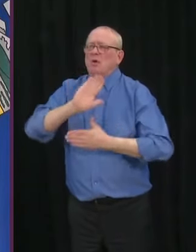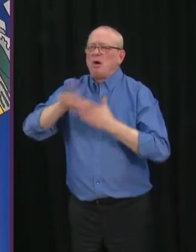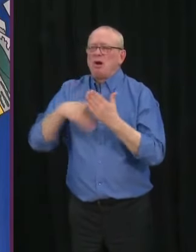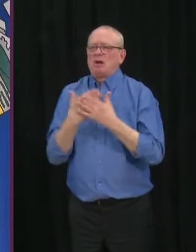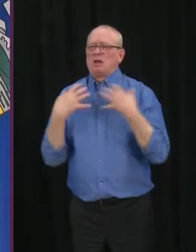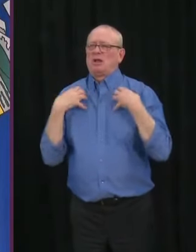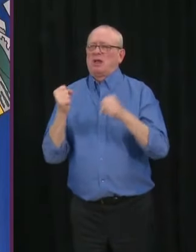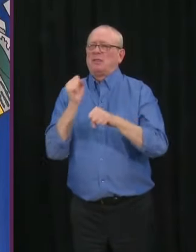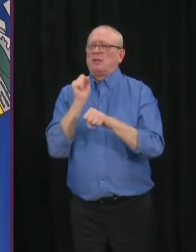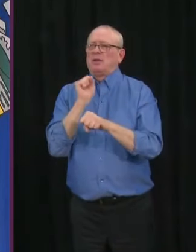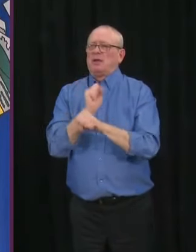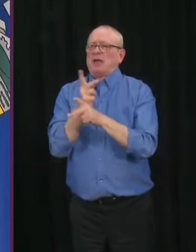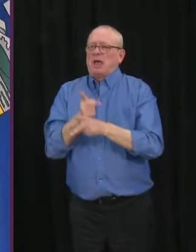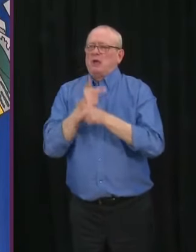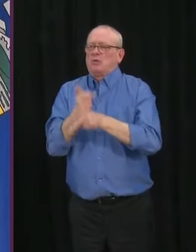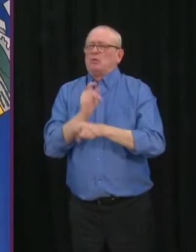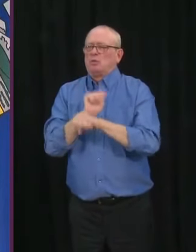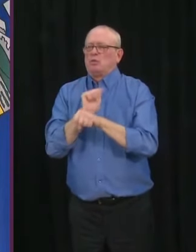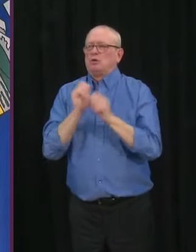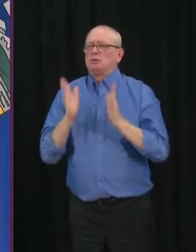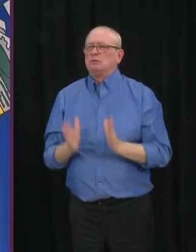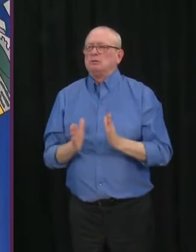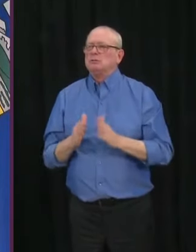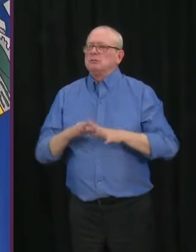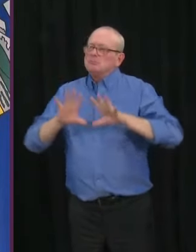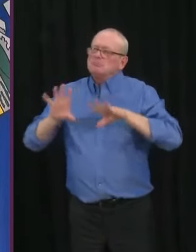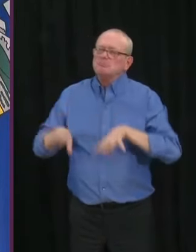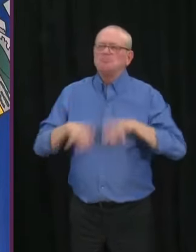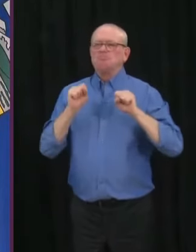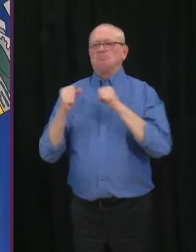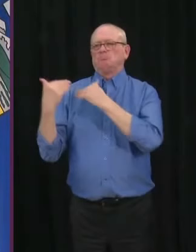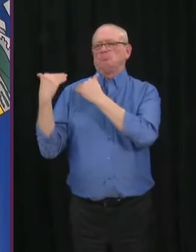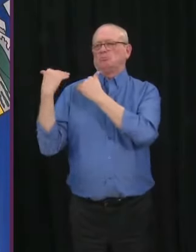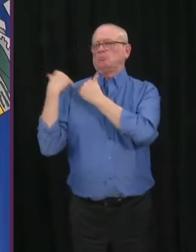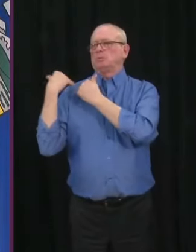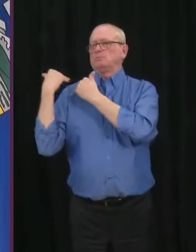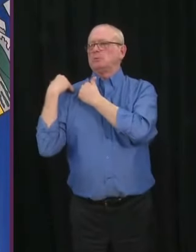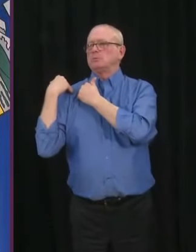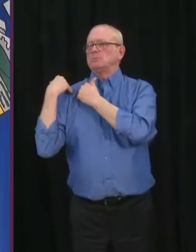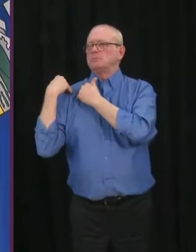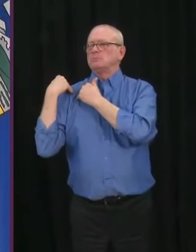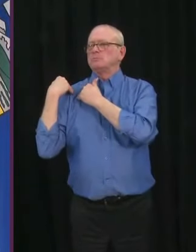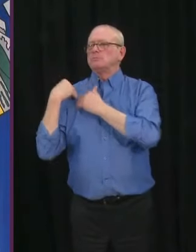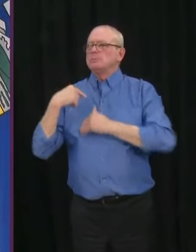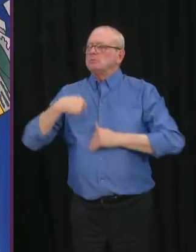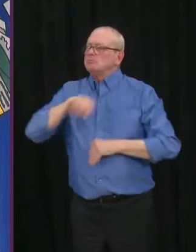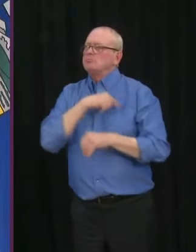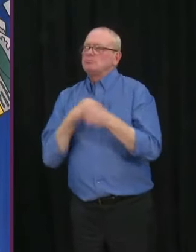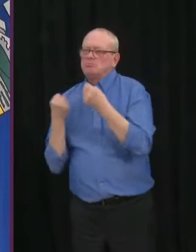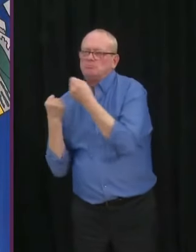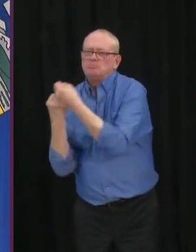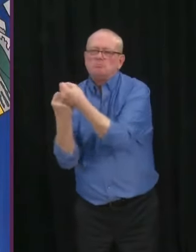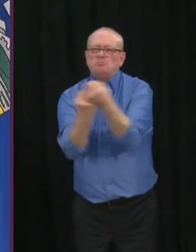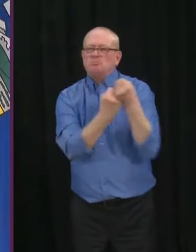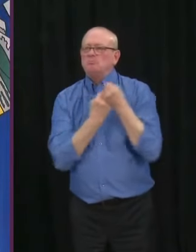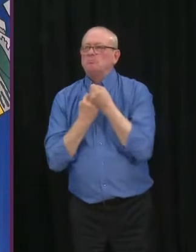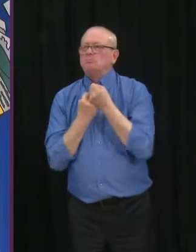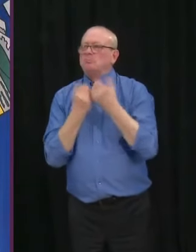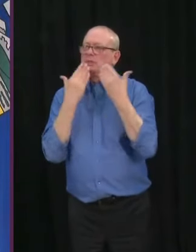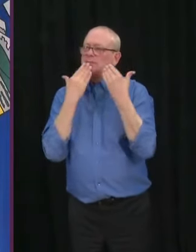to take care of Albertans. It's because of their commitment to Albertans that we're making sure we're there for them and getting their vaccine. So, thank you.